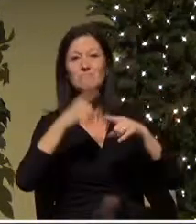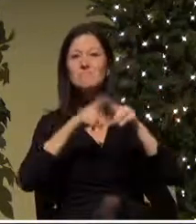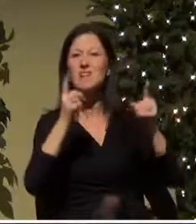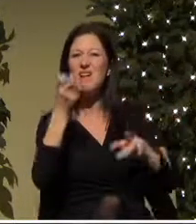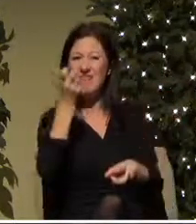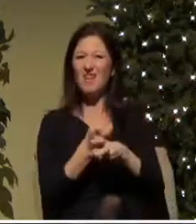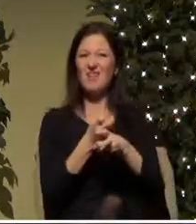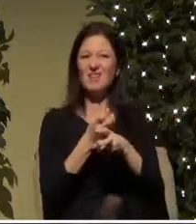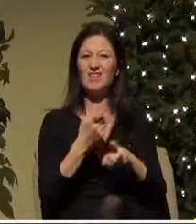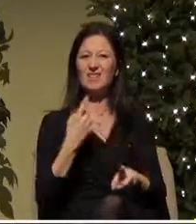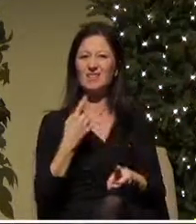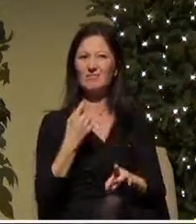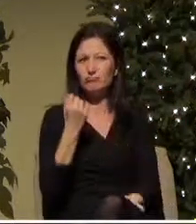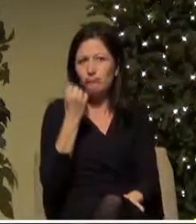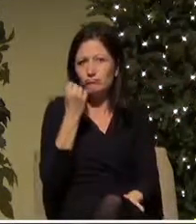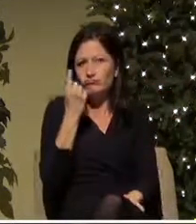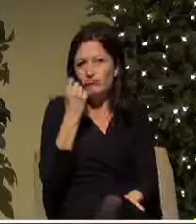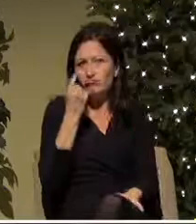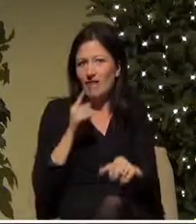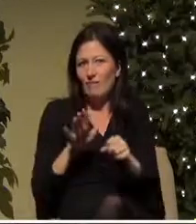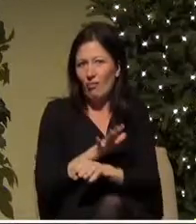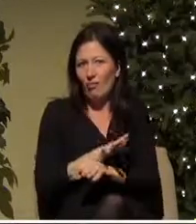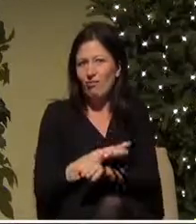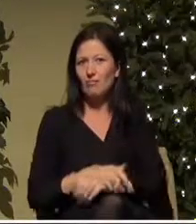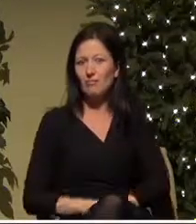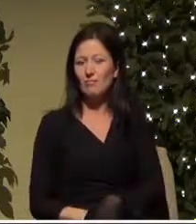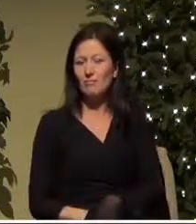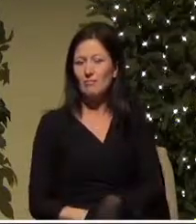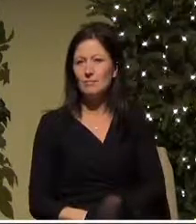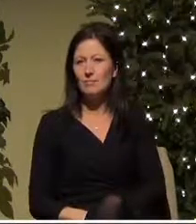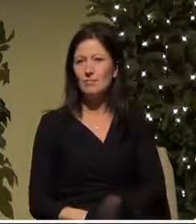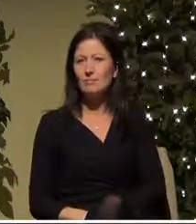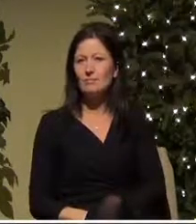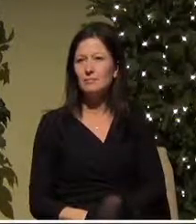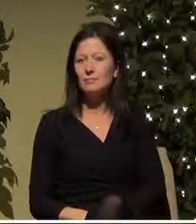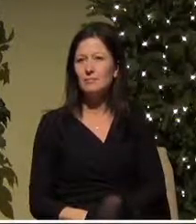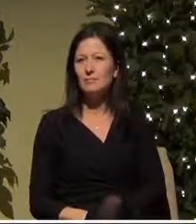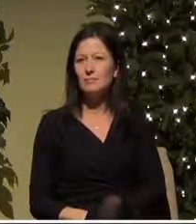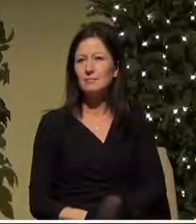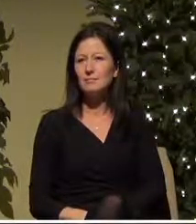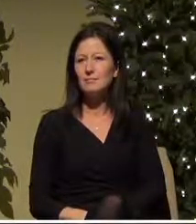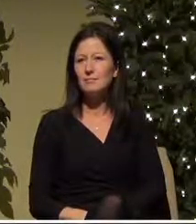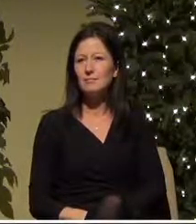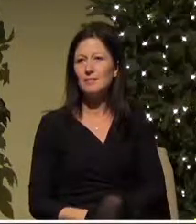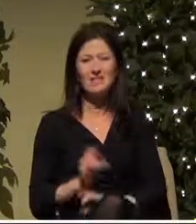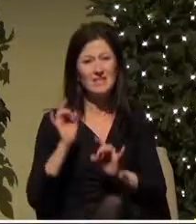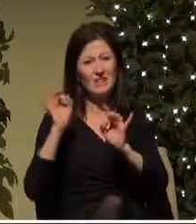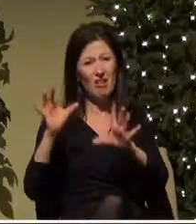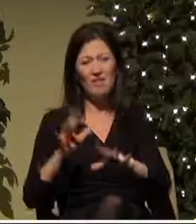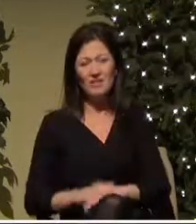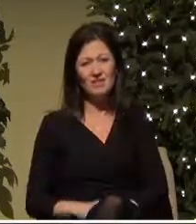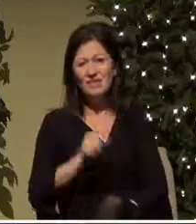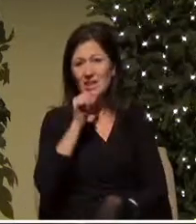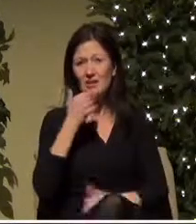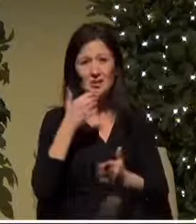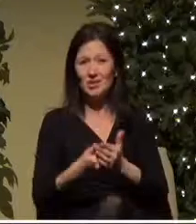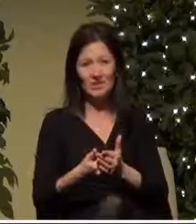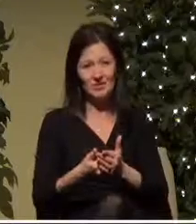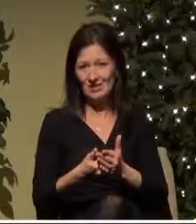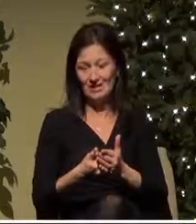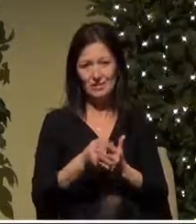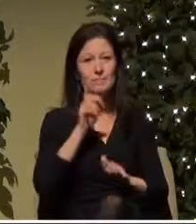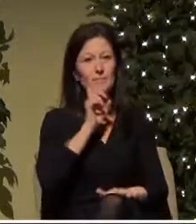hard for us to understand the terrible not goodness of being alone